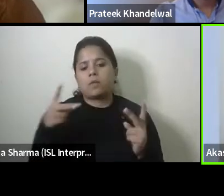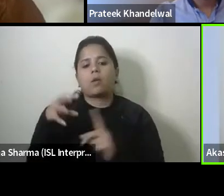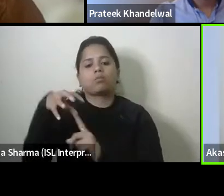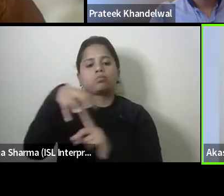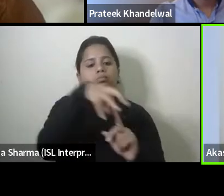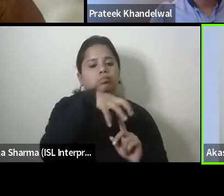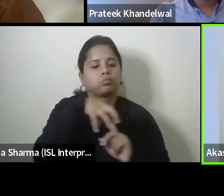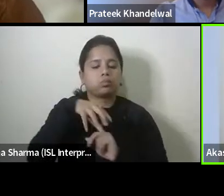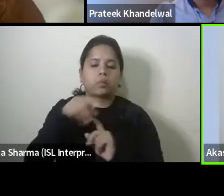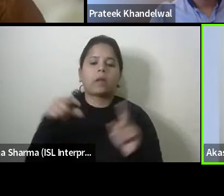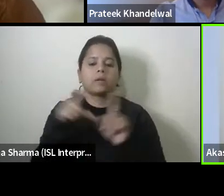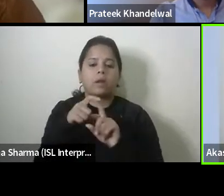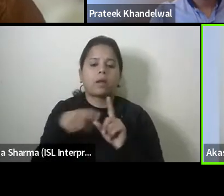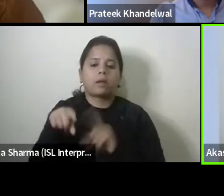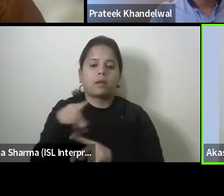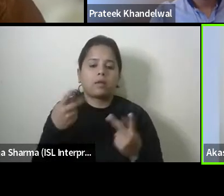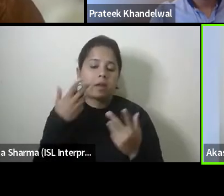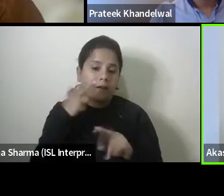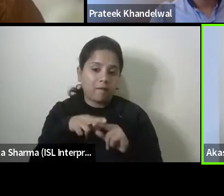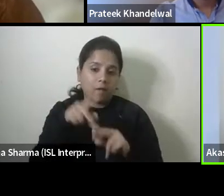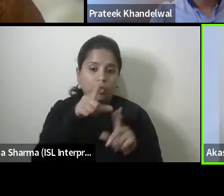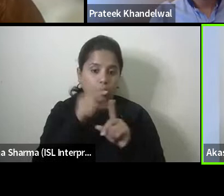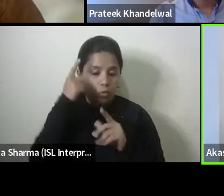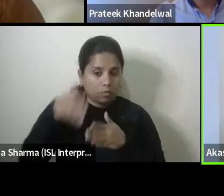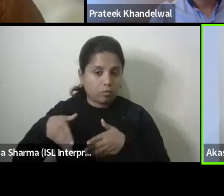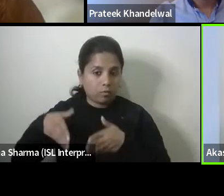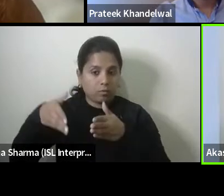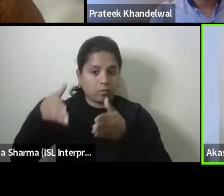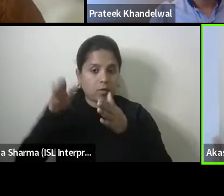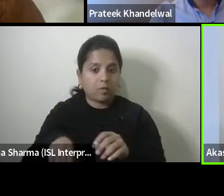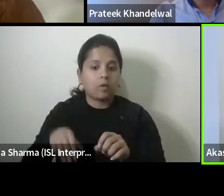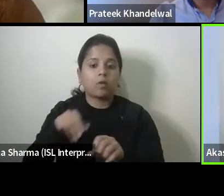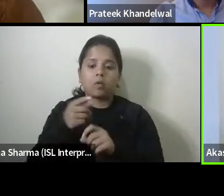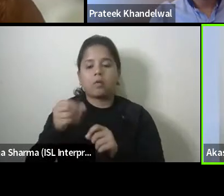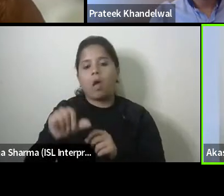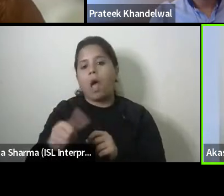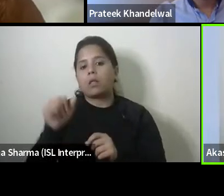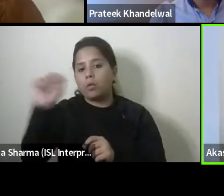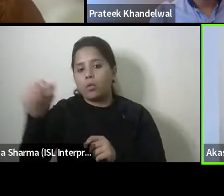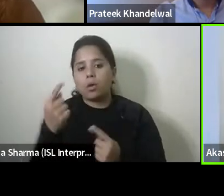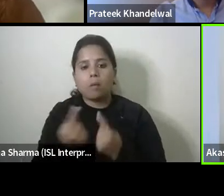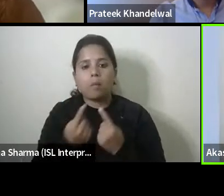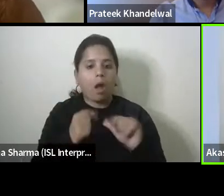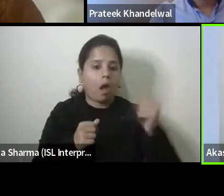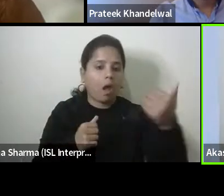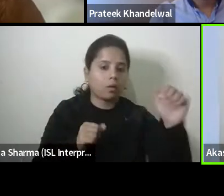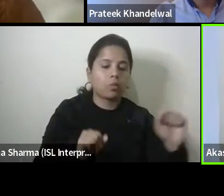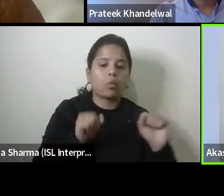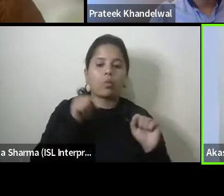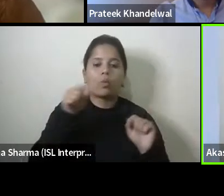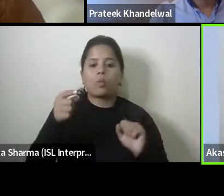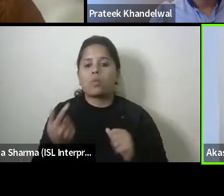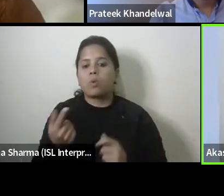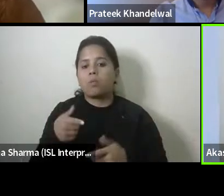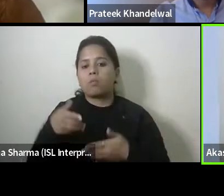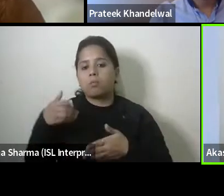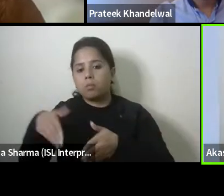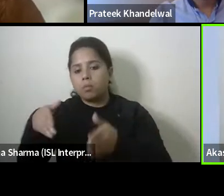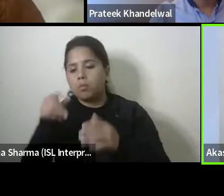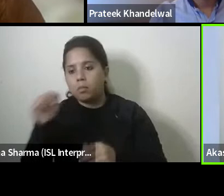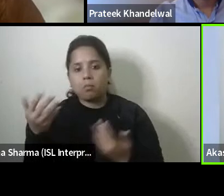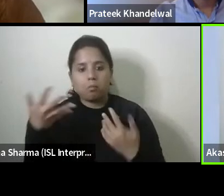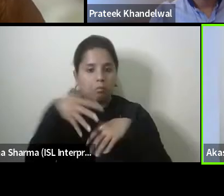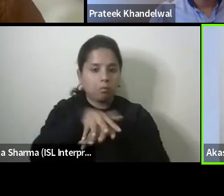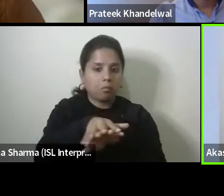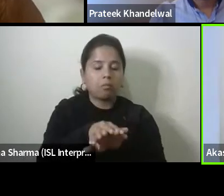like in delhi uh if you're doing a street a park will belong to somebody else or the park edge or the street edge if you if you want to integrate that it's